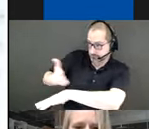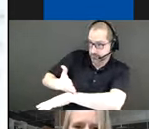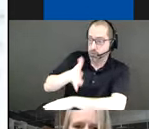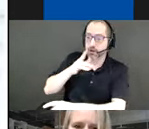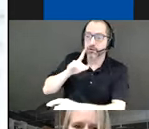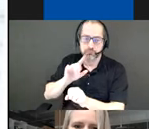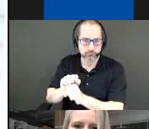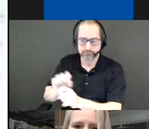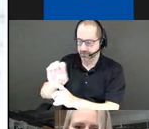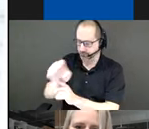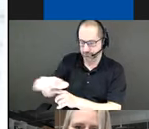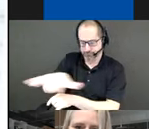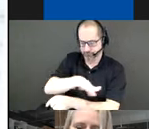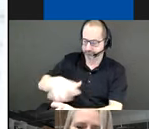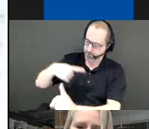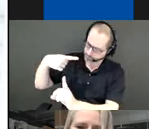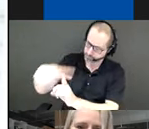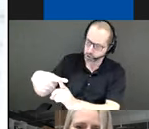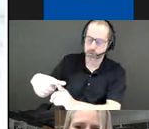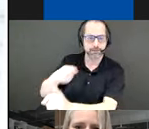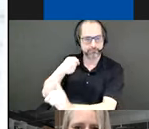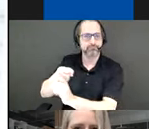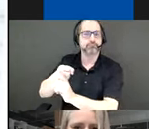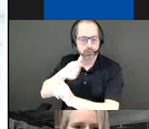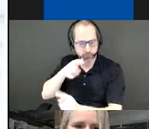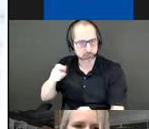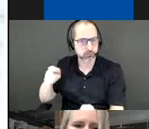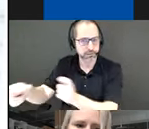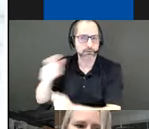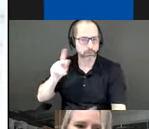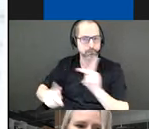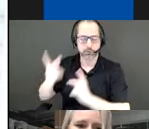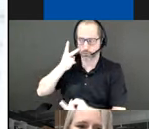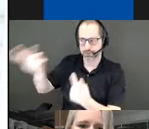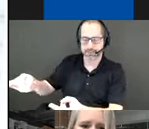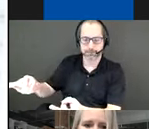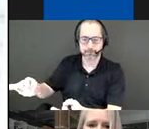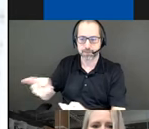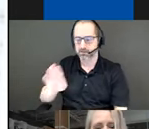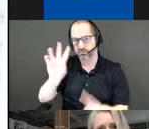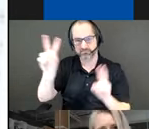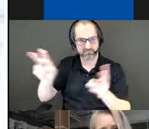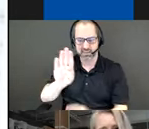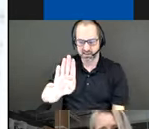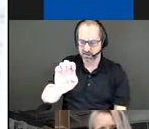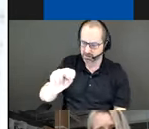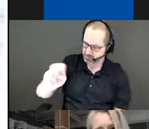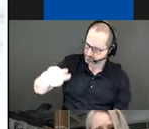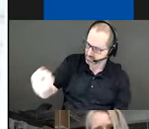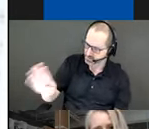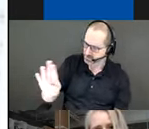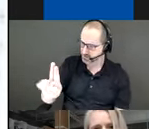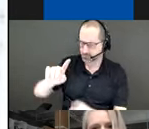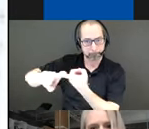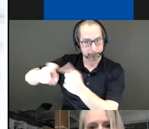the overall atmosphere, enlivening the space and improving wayfinding for visitors. The bend buddies are an exciting attractor for residents and tourists,